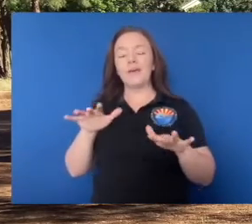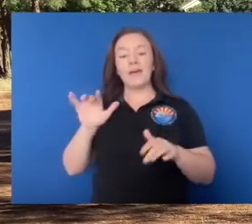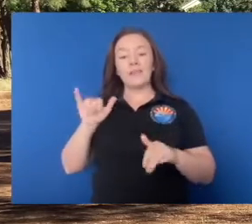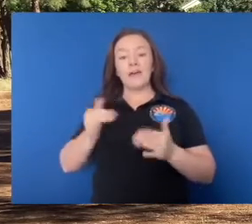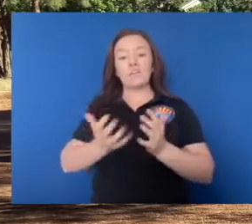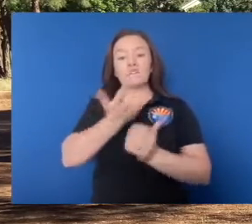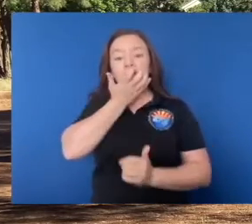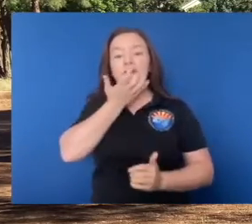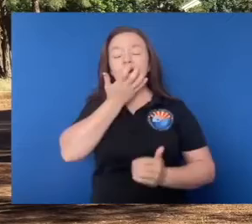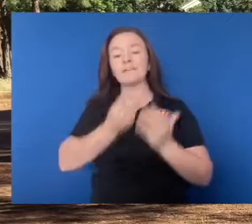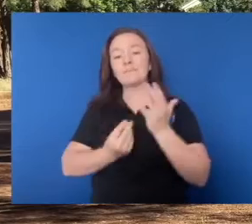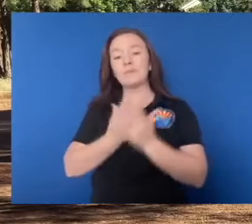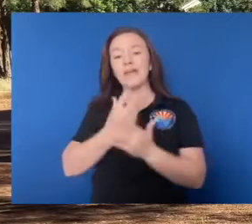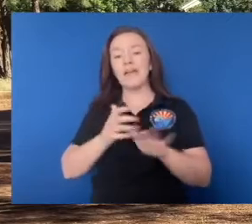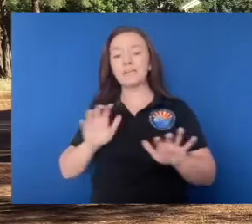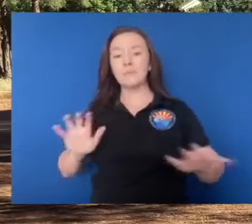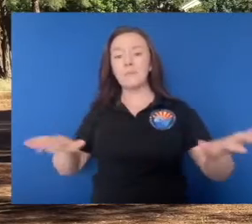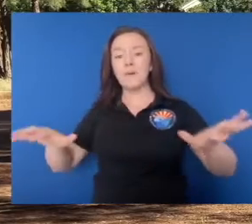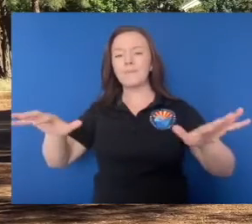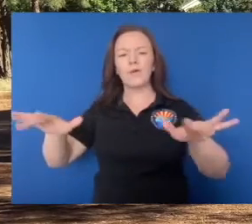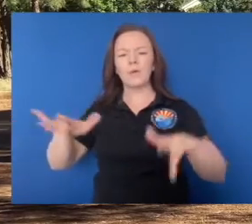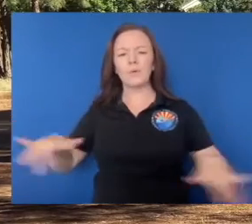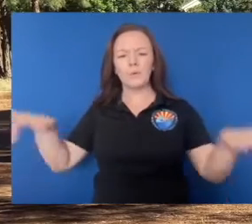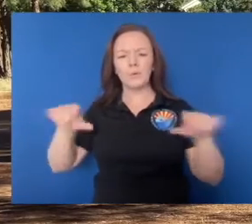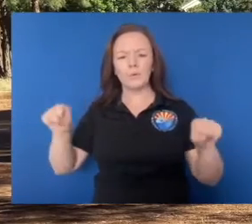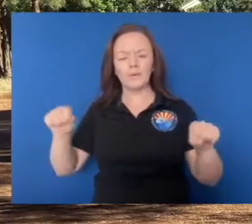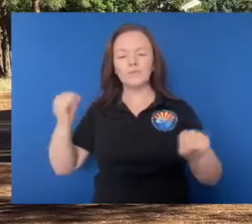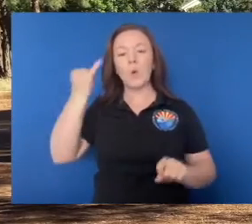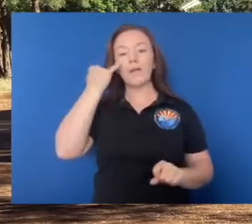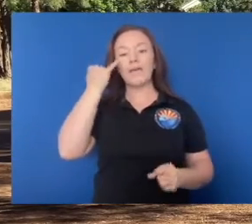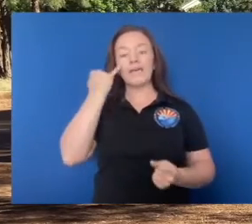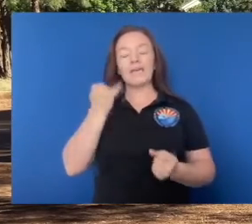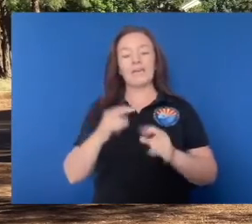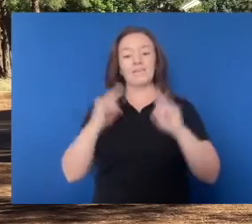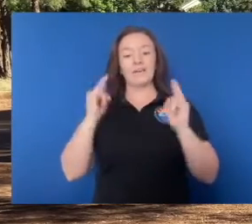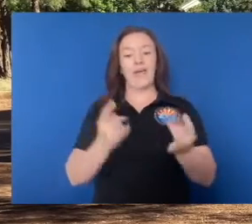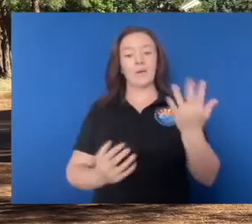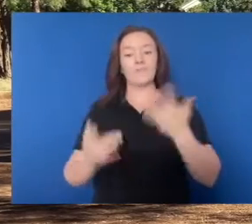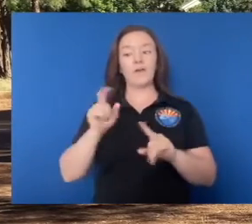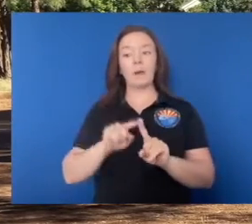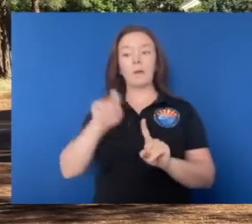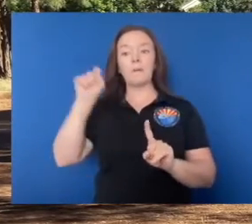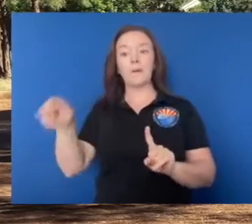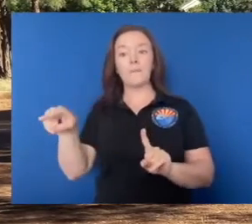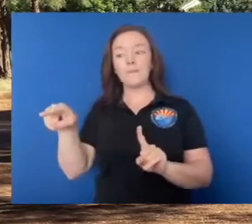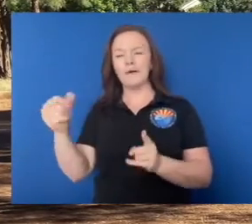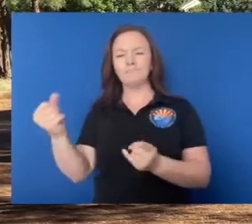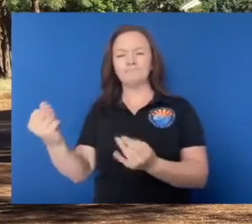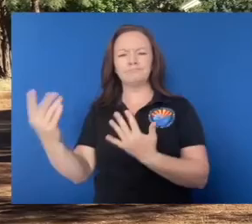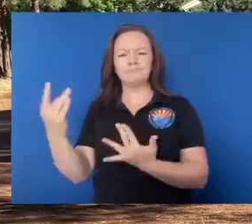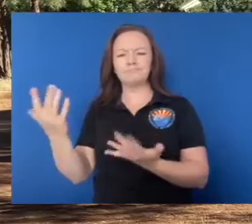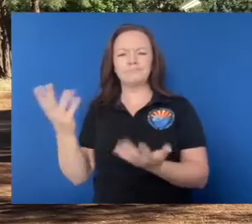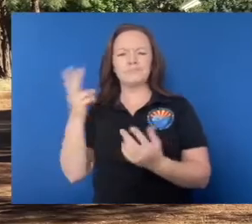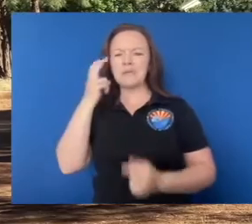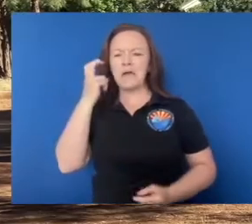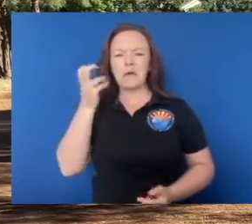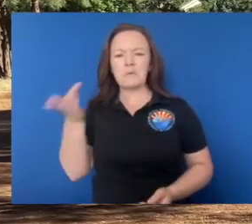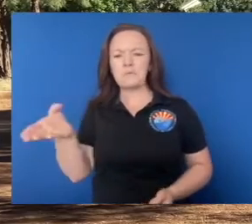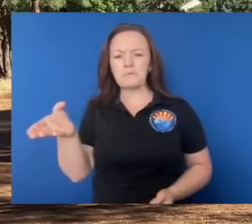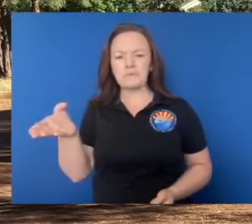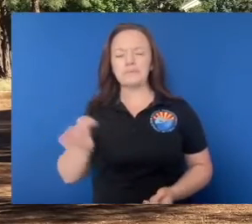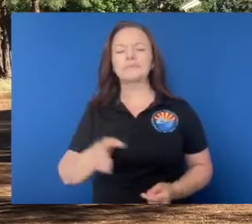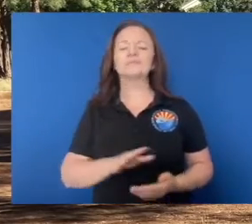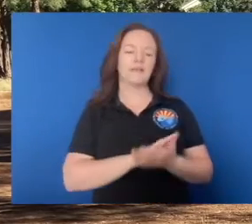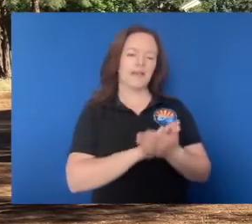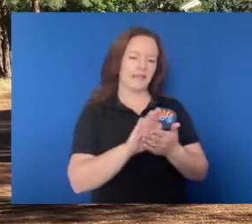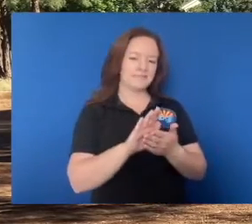outside of this so that if there were a spark that came from that campfire, the chances that it would start something are very, very minimal. Nice. Yeah.